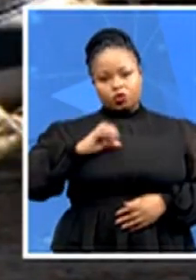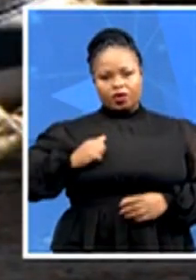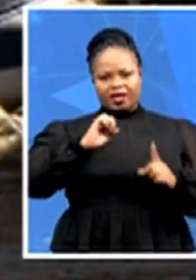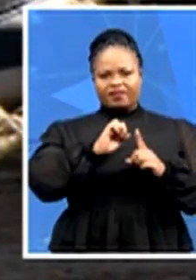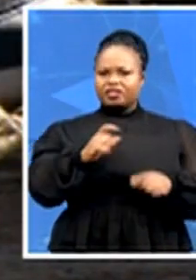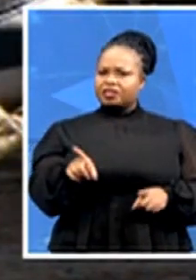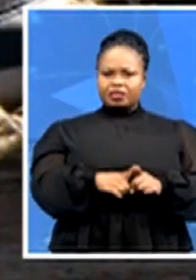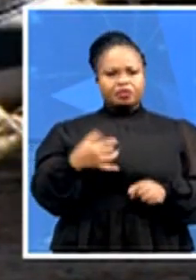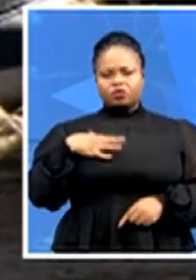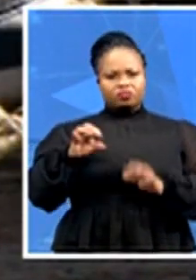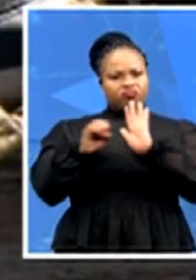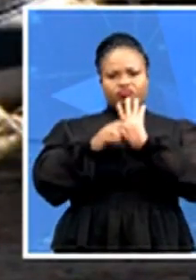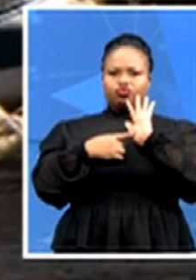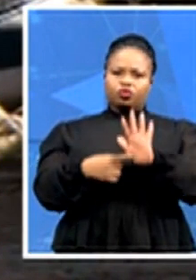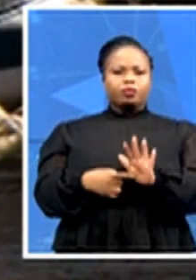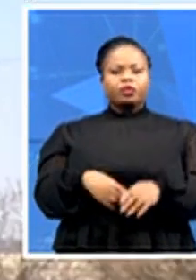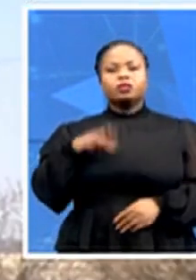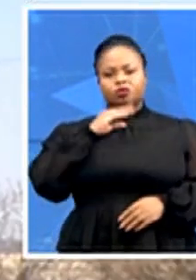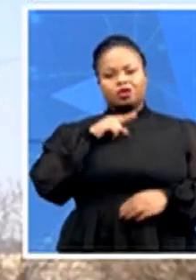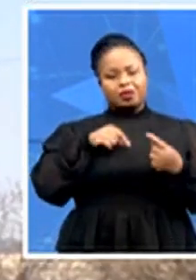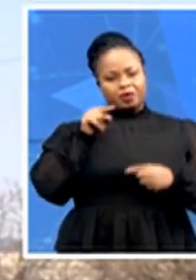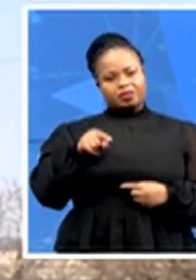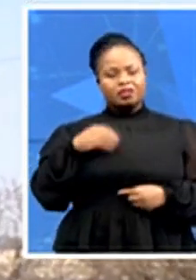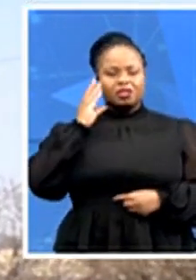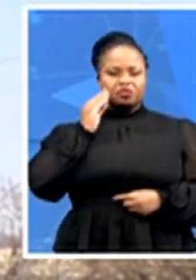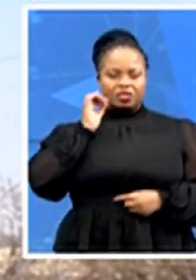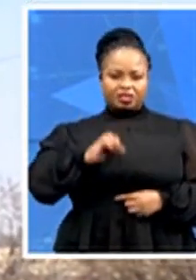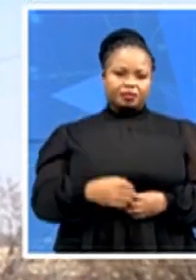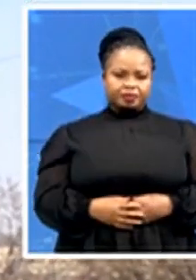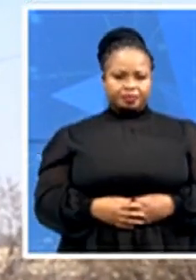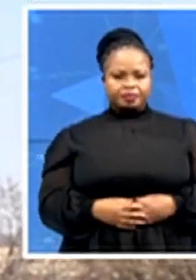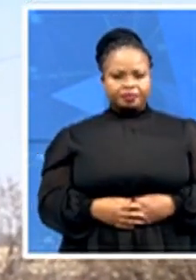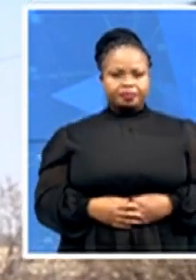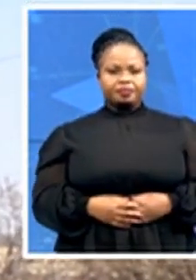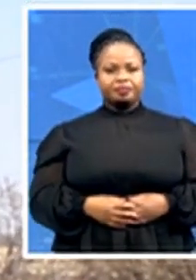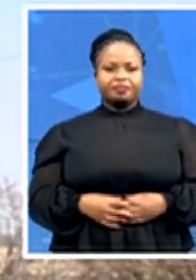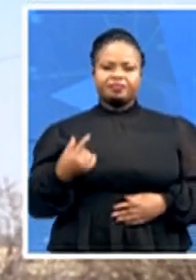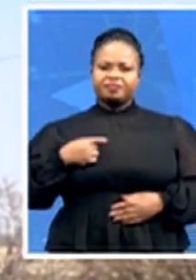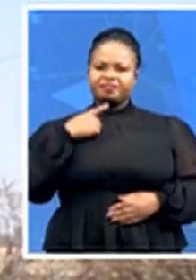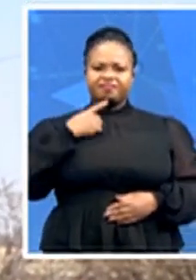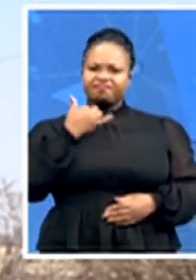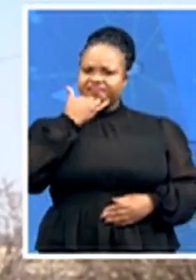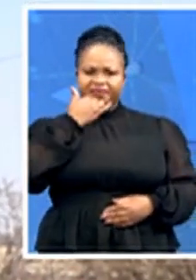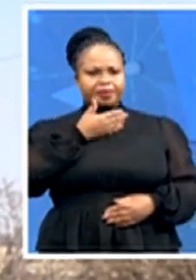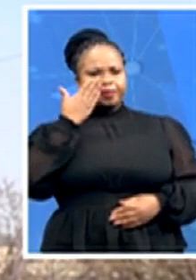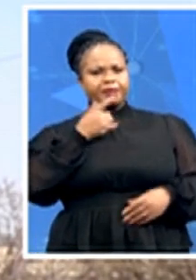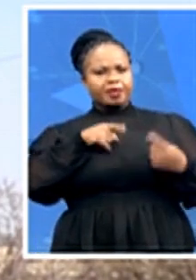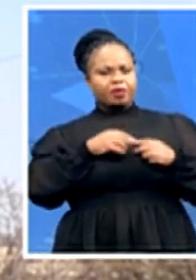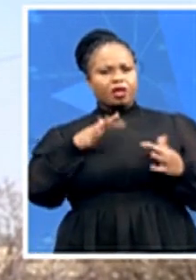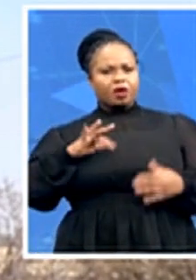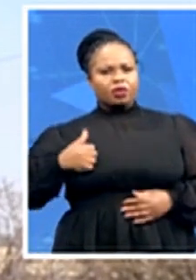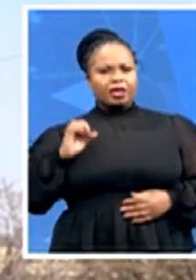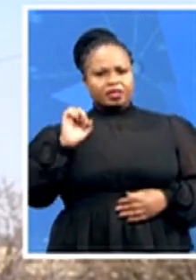spoke of their ordeal. She says she's not happy about the way her husband was beaten. She's hurt.